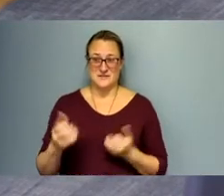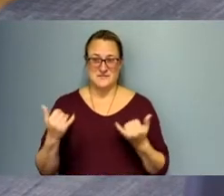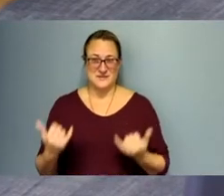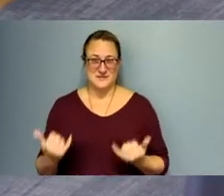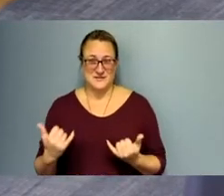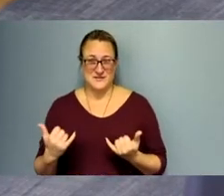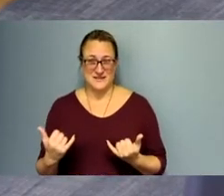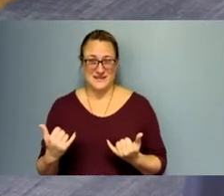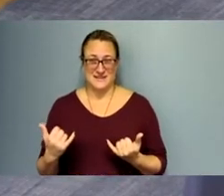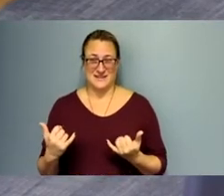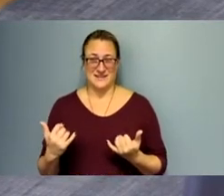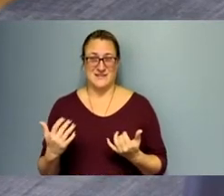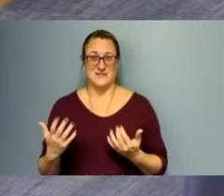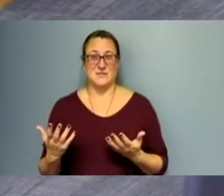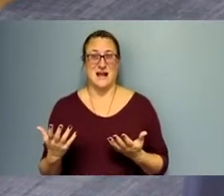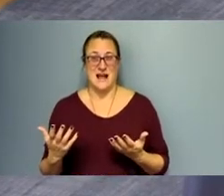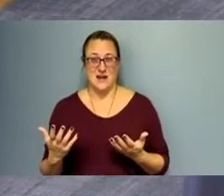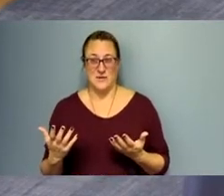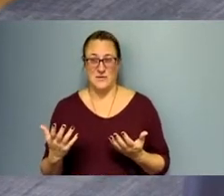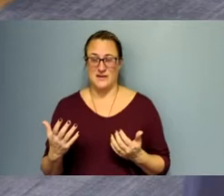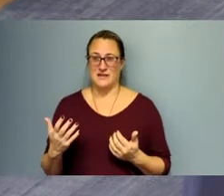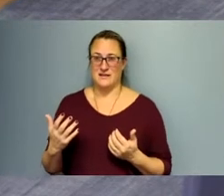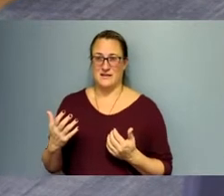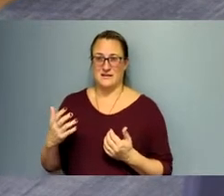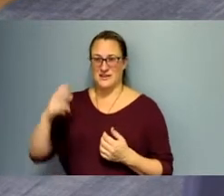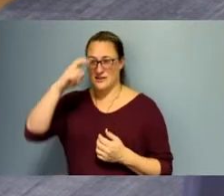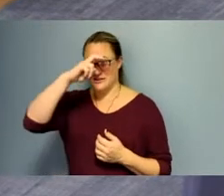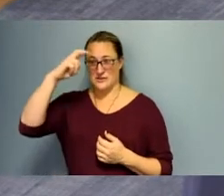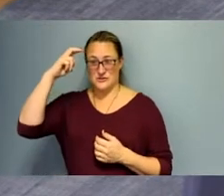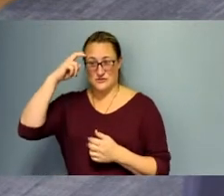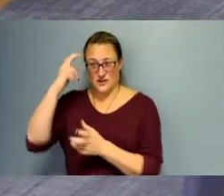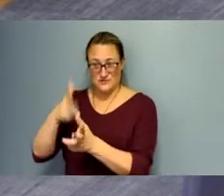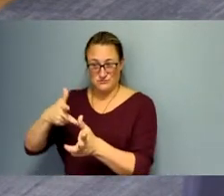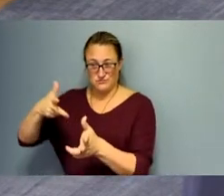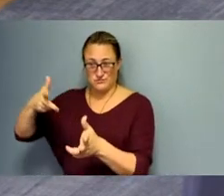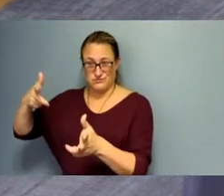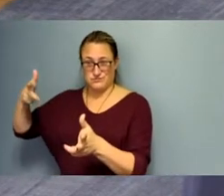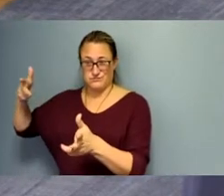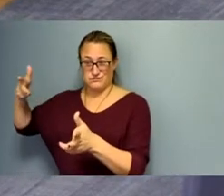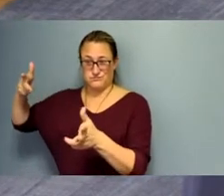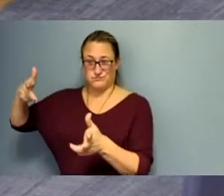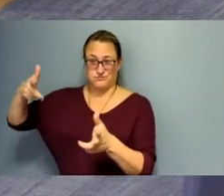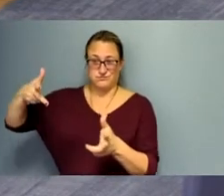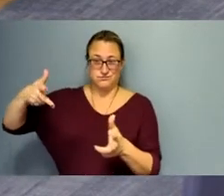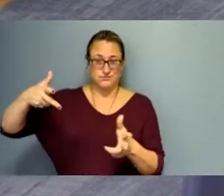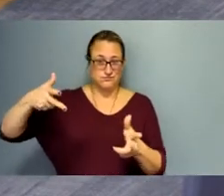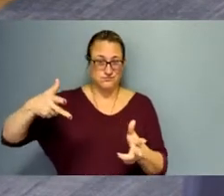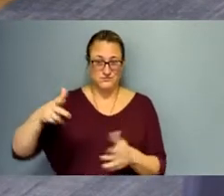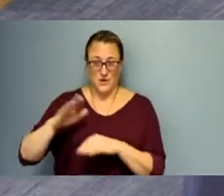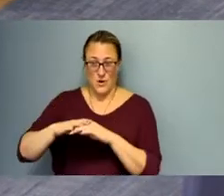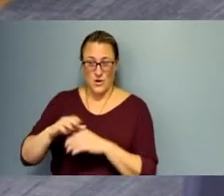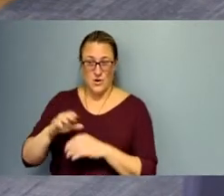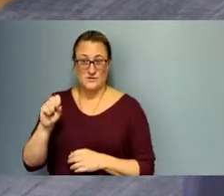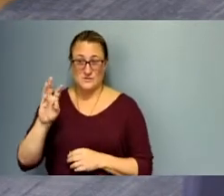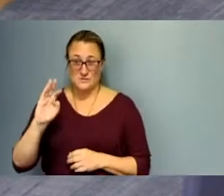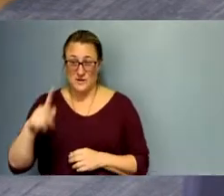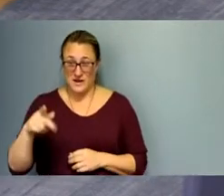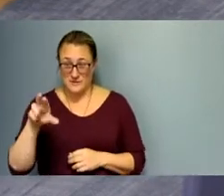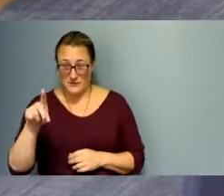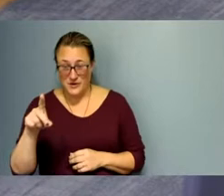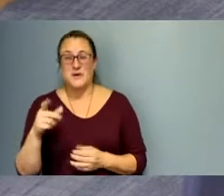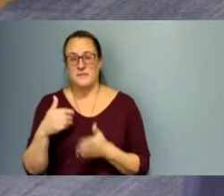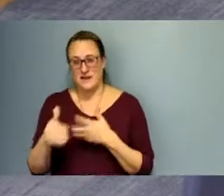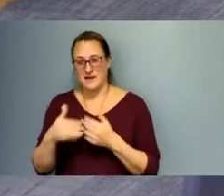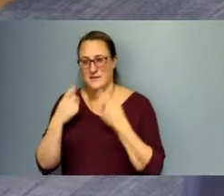I think it was the march of all of the trucks up and down Swamp Road. But nevertheless, I'm very excited to be here, and thank you very much